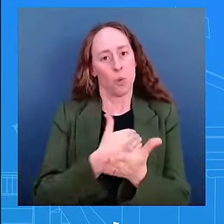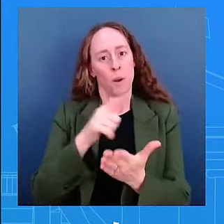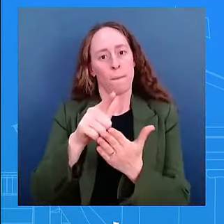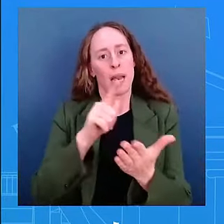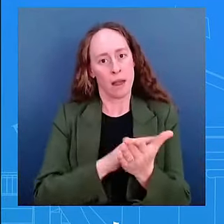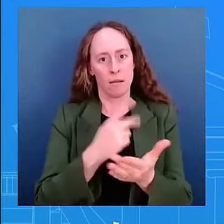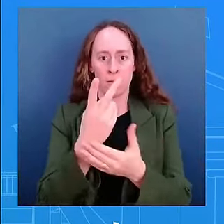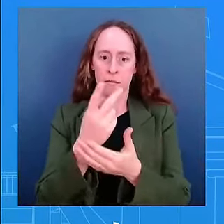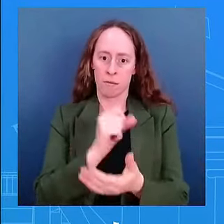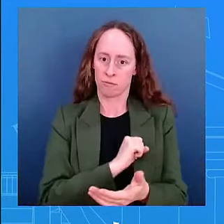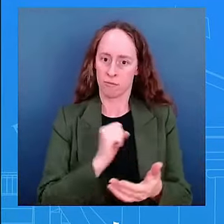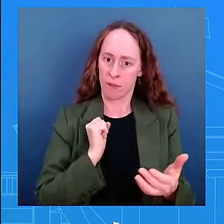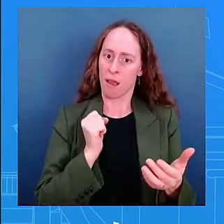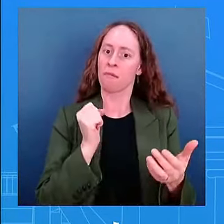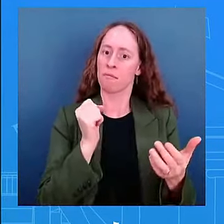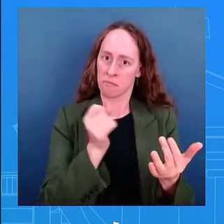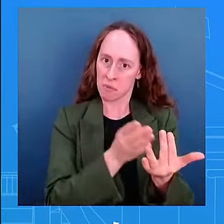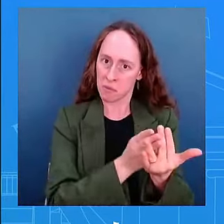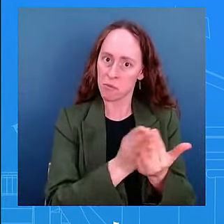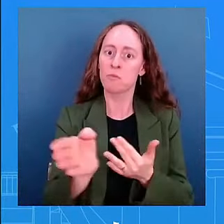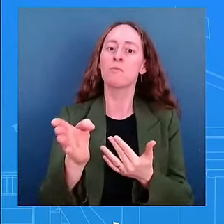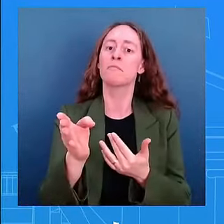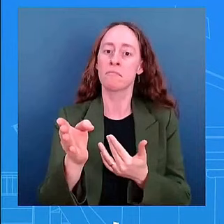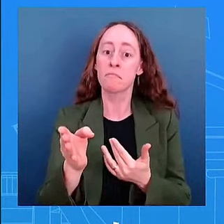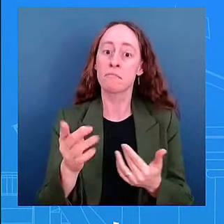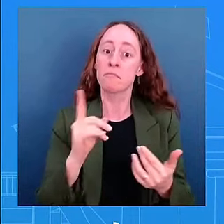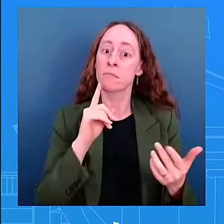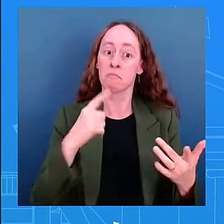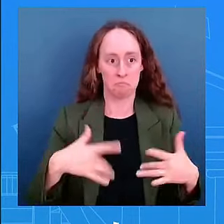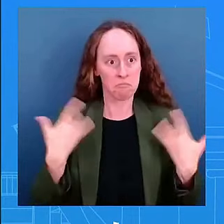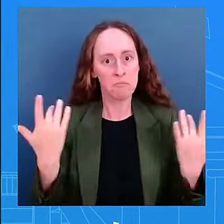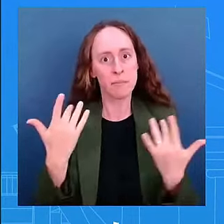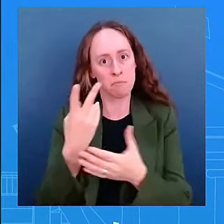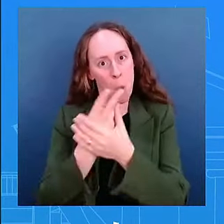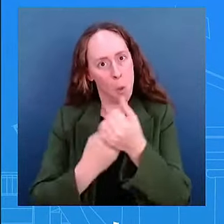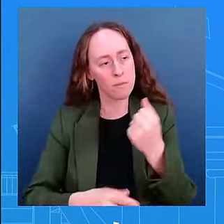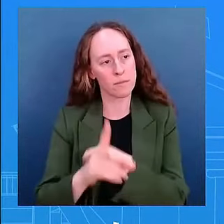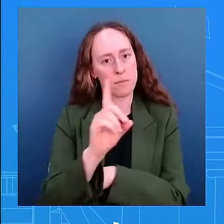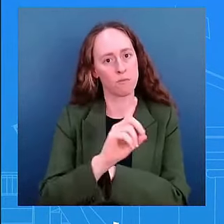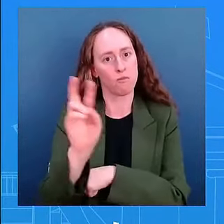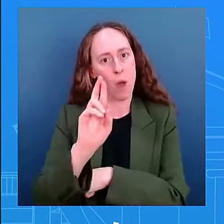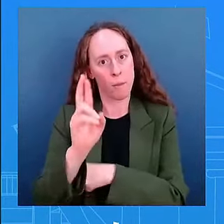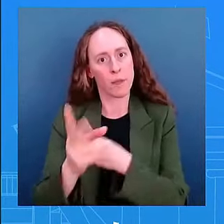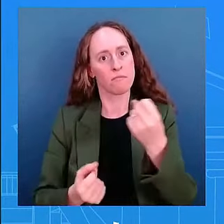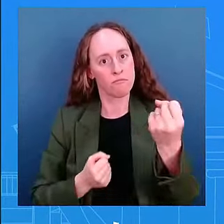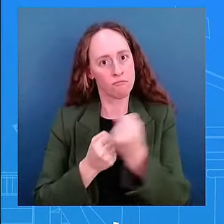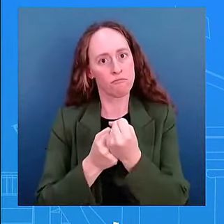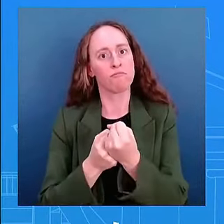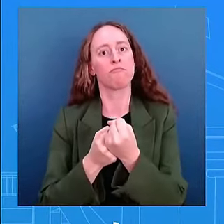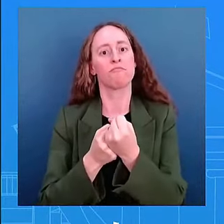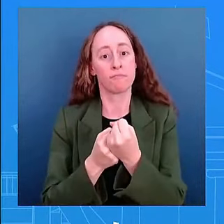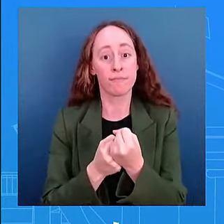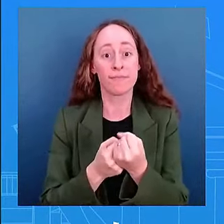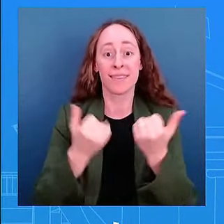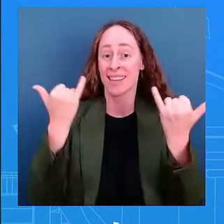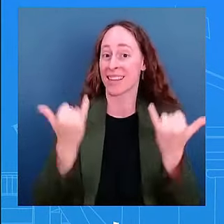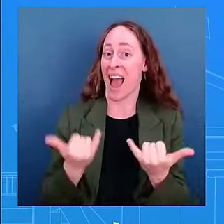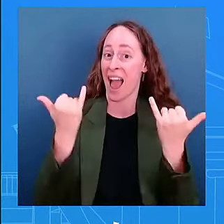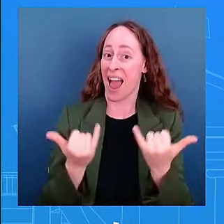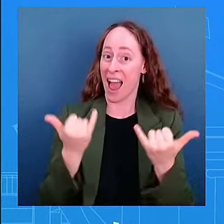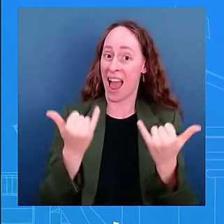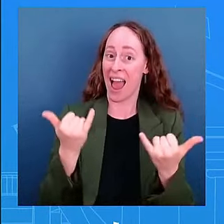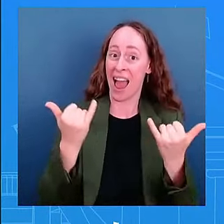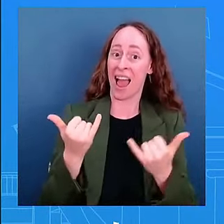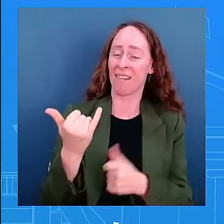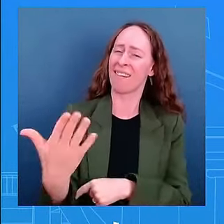vote in the senate and encourages the house to send this bill to his desk for his signature without delay we